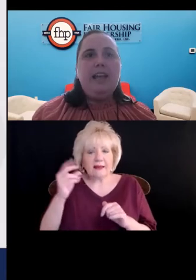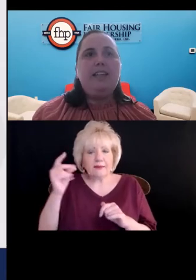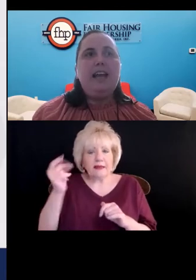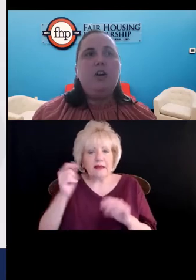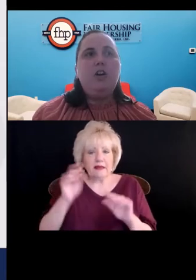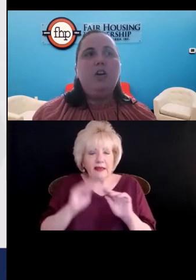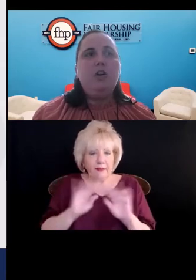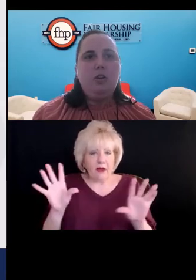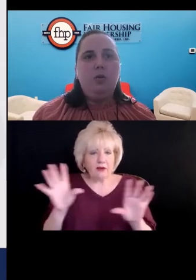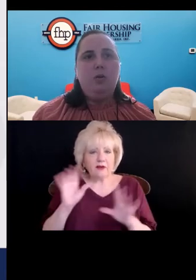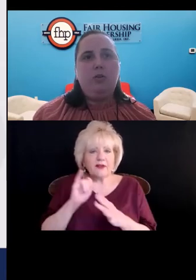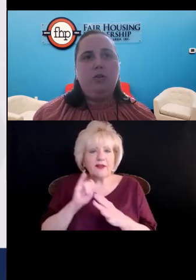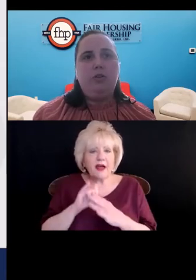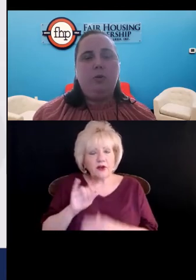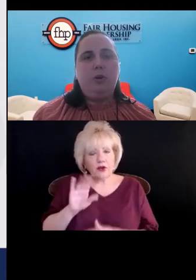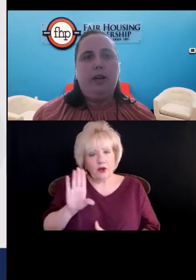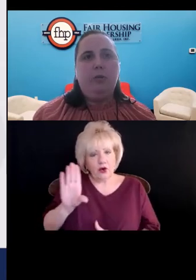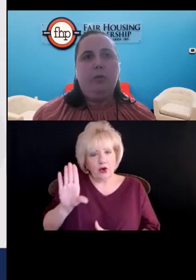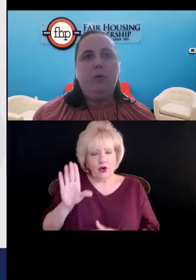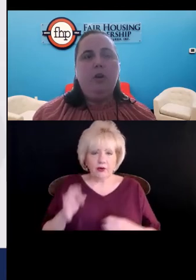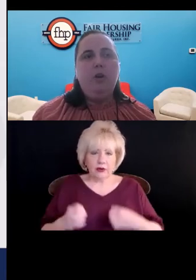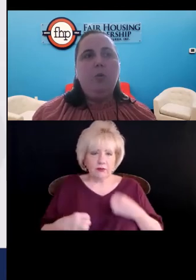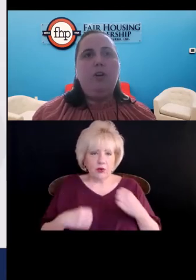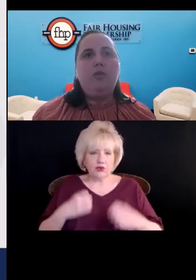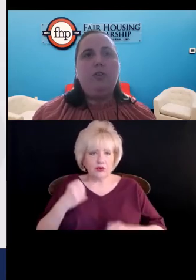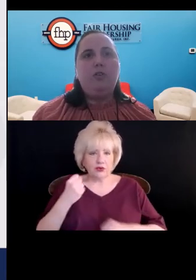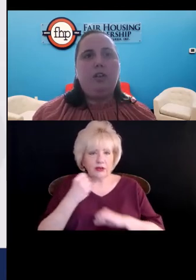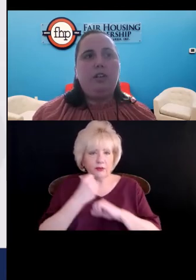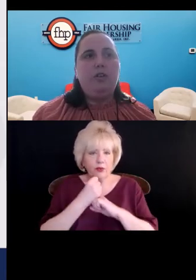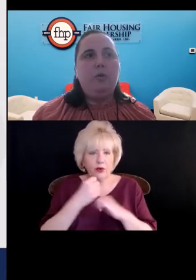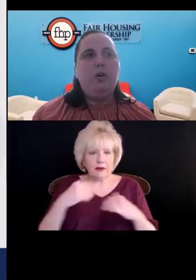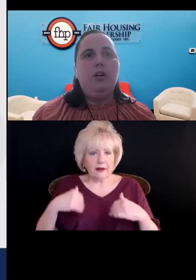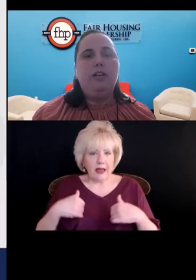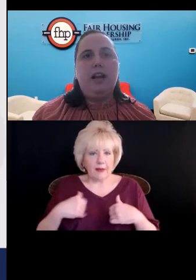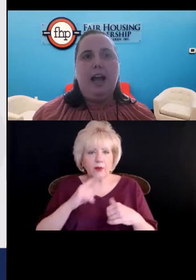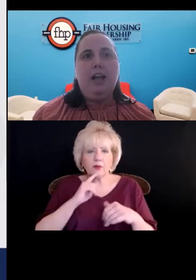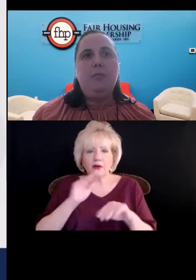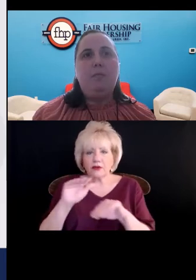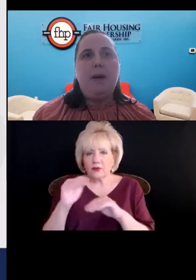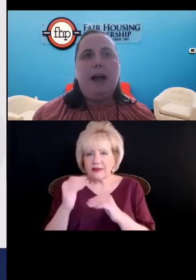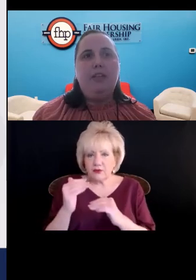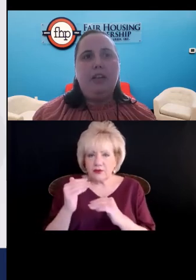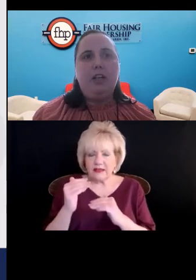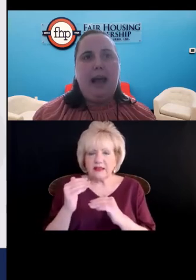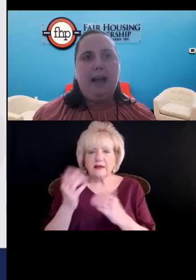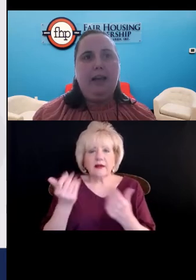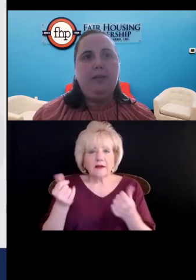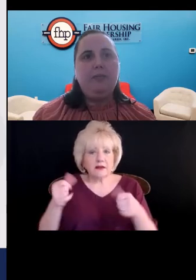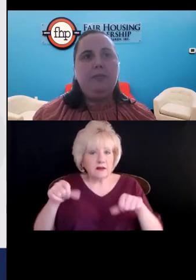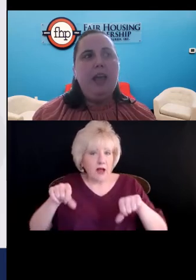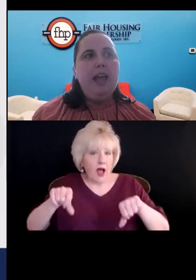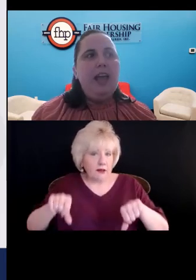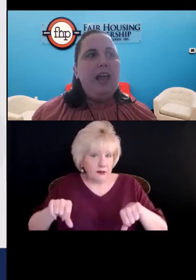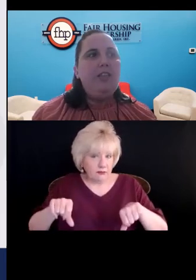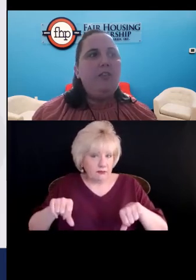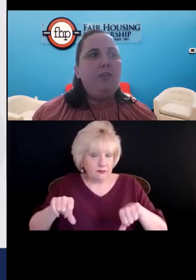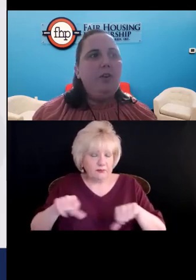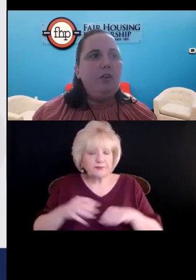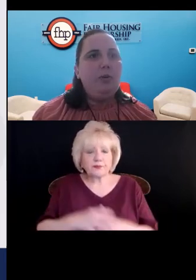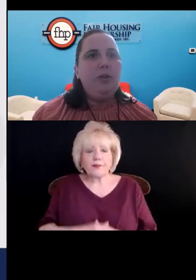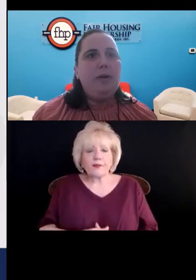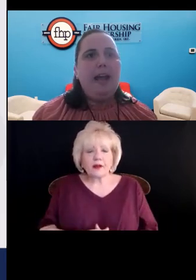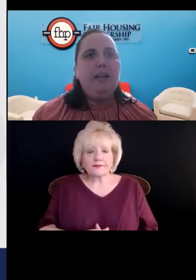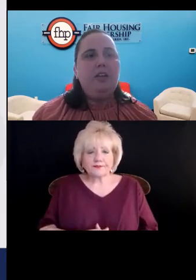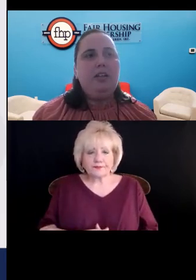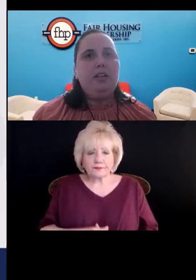is that her emotional support animal was restricted or denied by this packet. And then